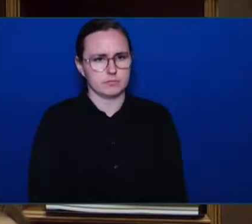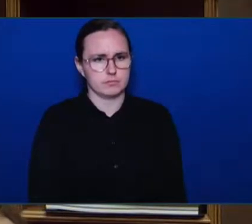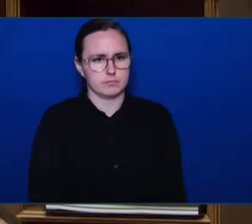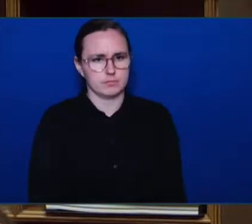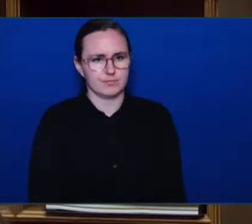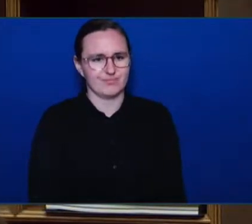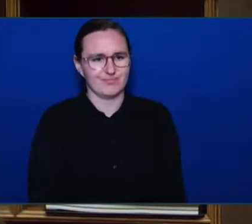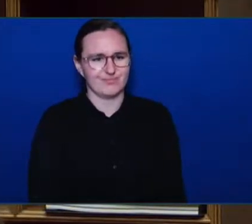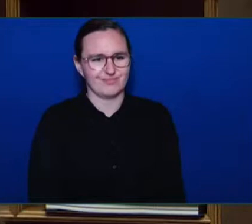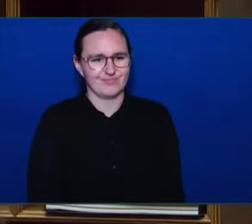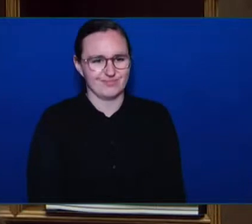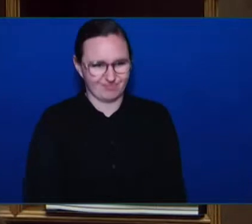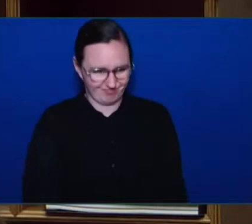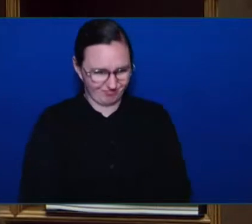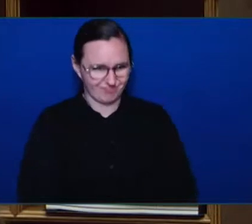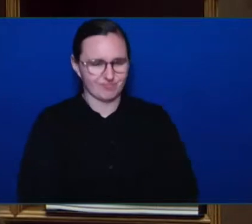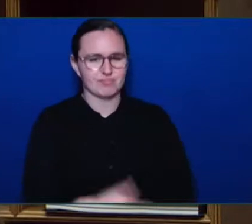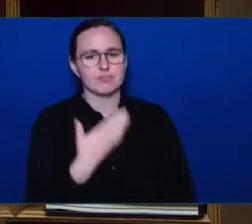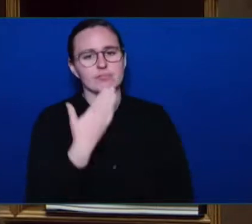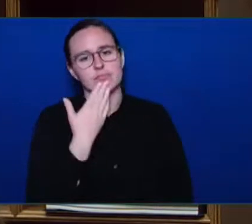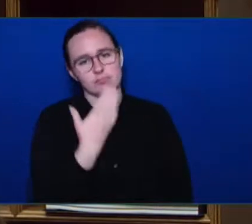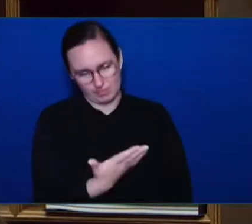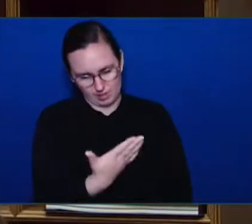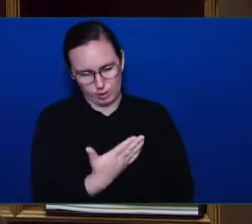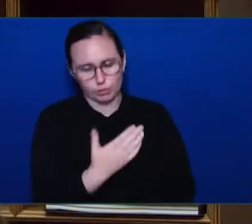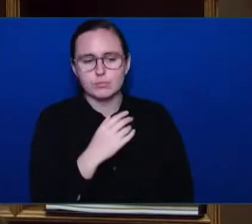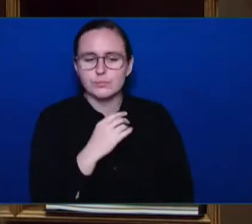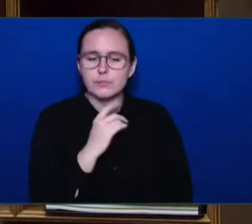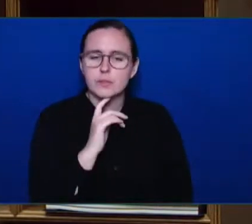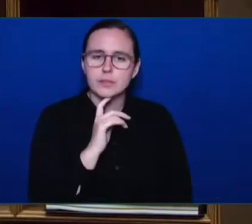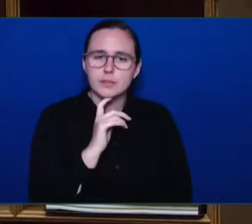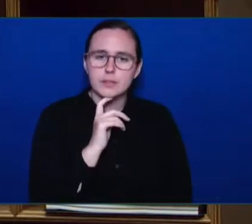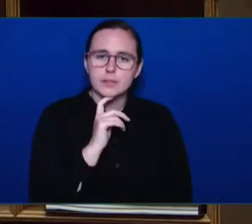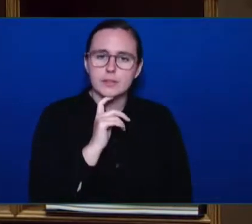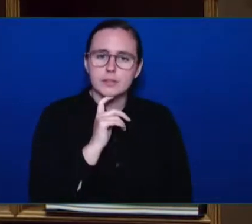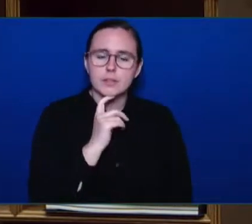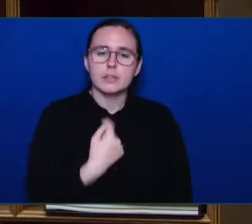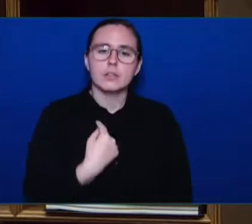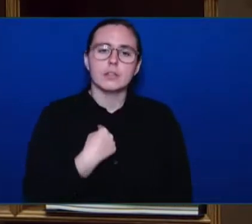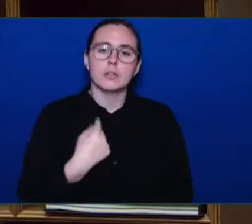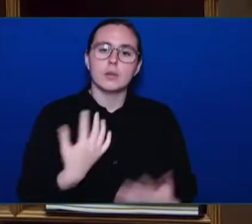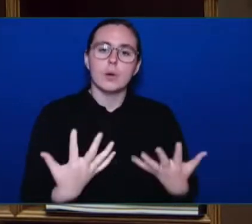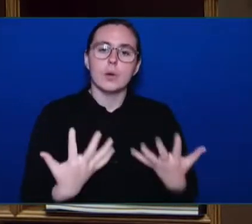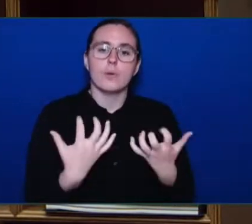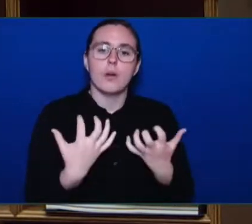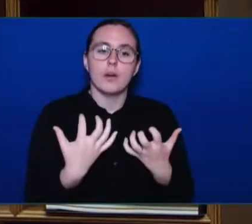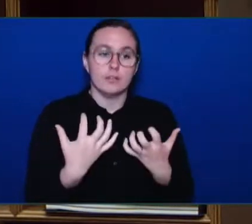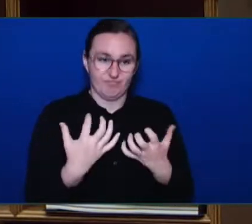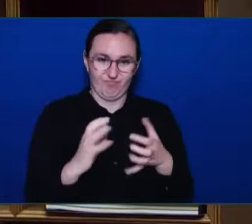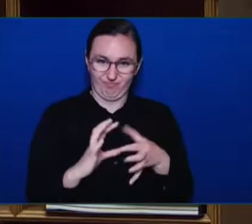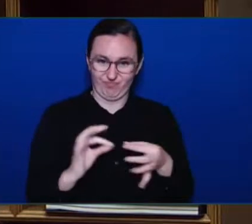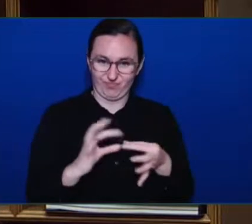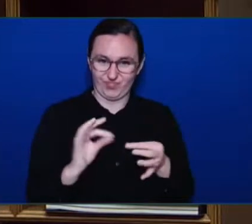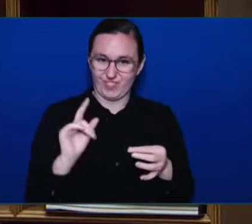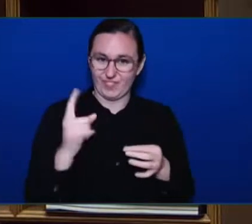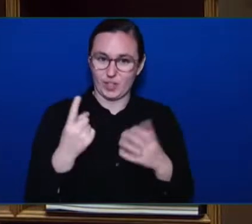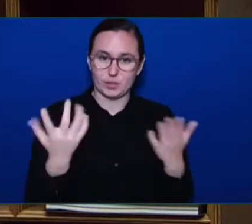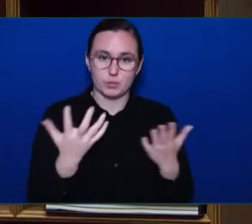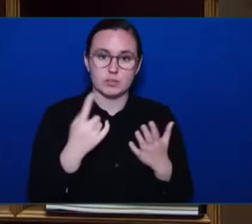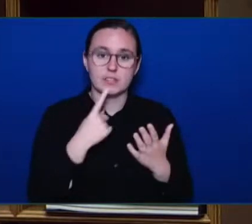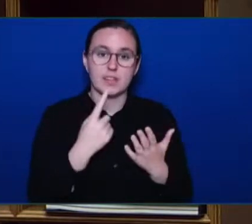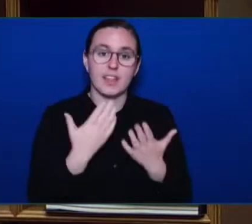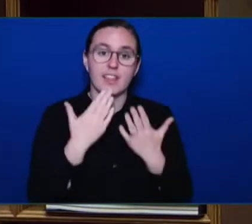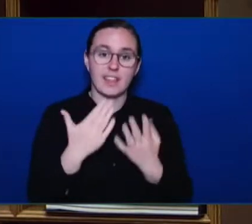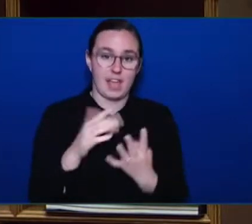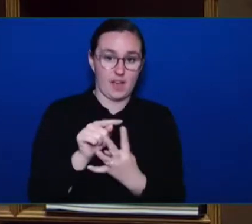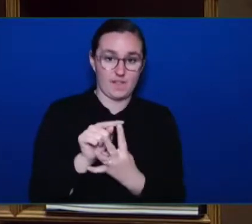Thank you, Honourable Speaker. I want to begin my answer by first thanking the four First Host Nations, as well as the